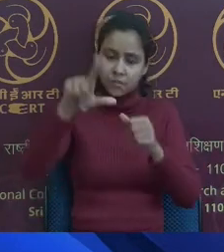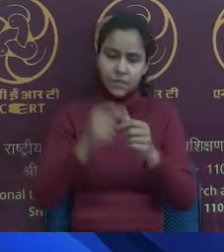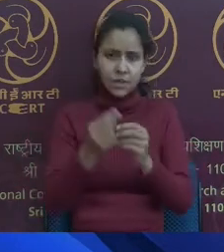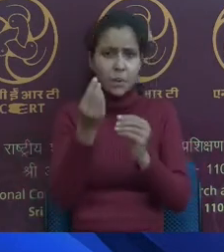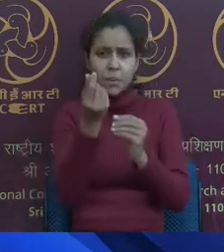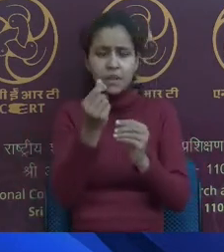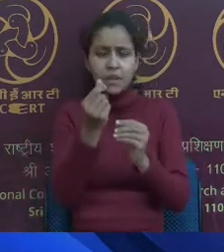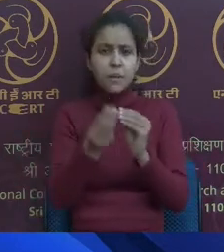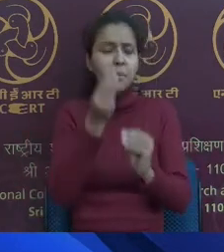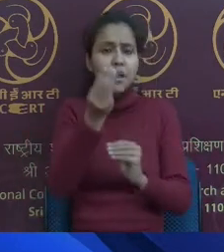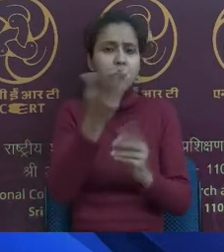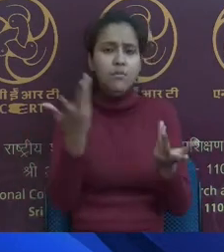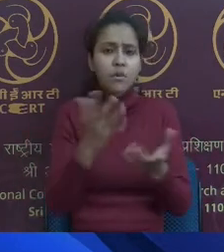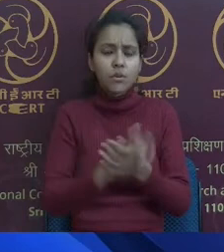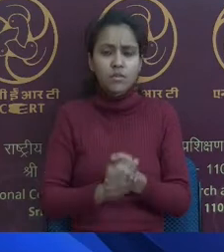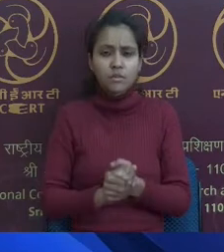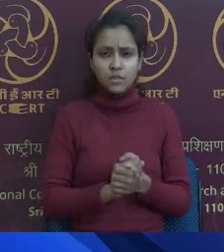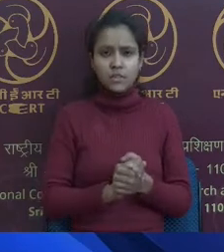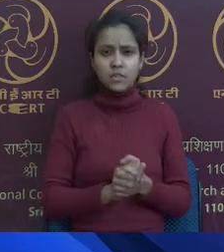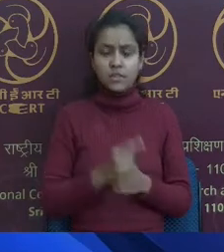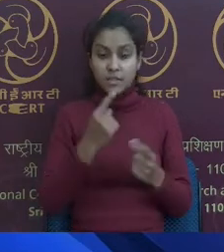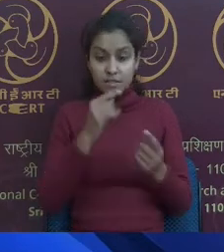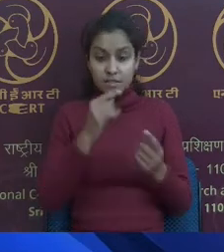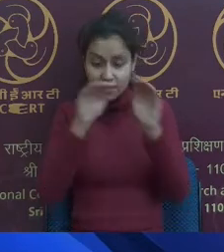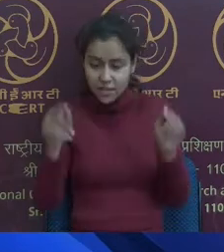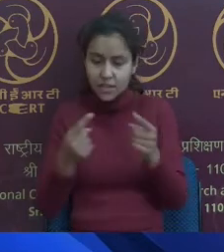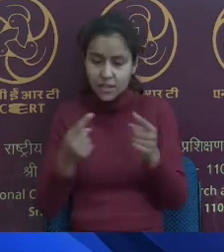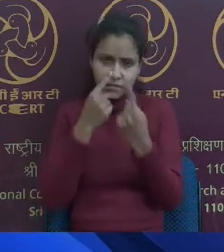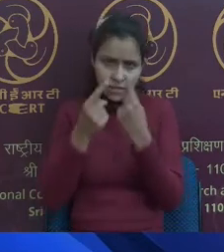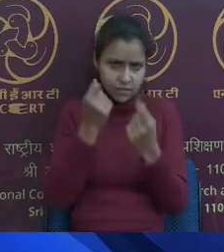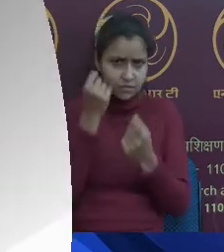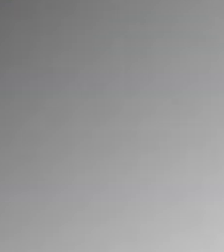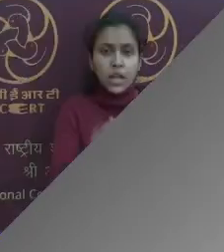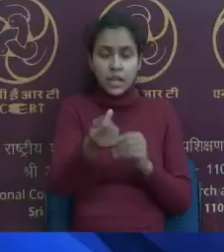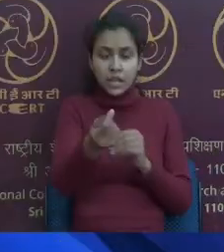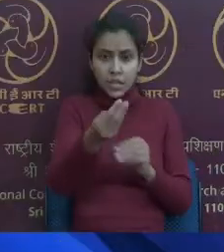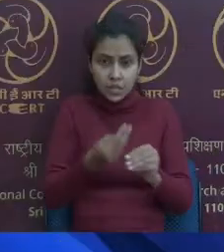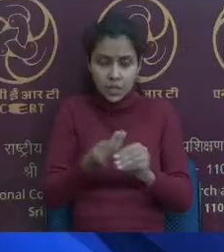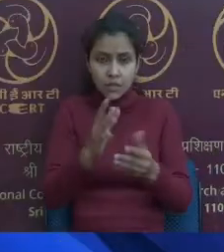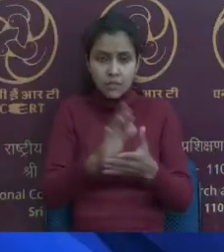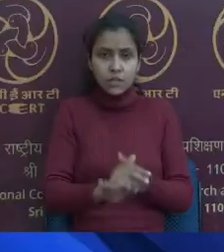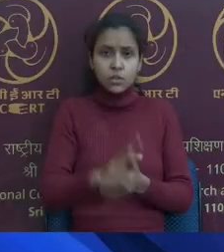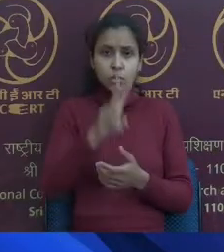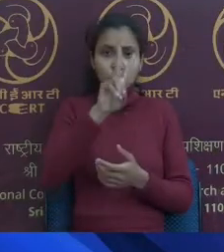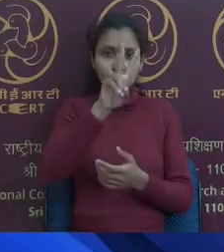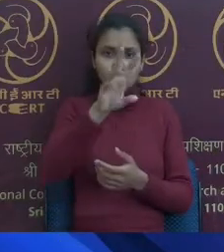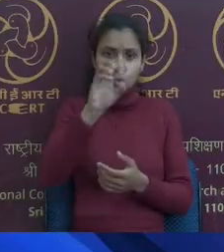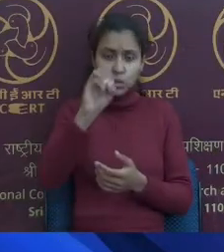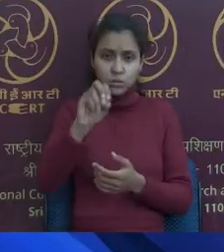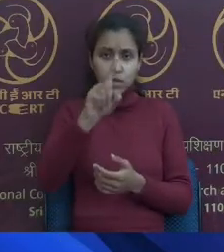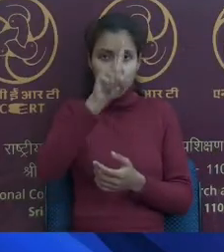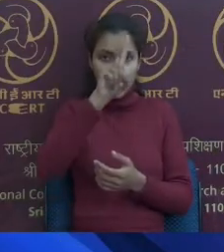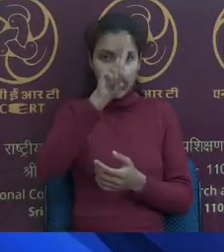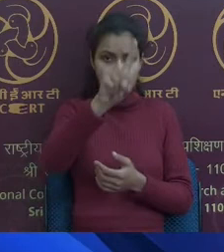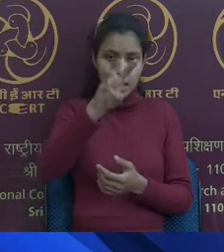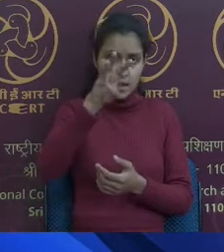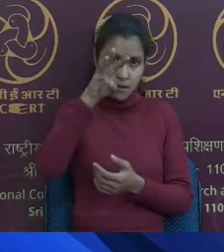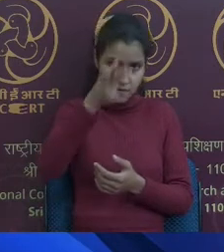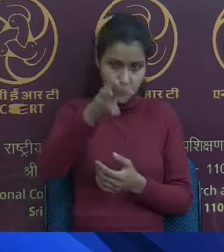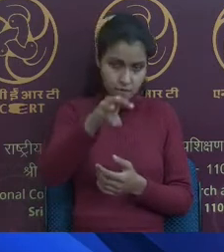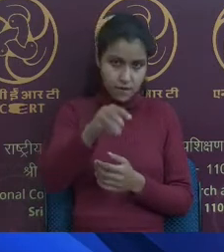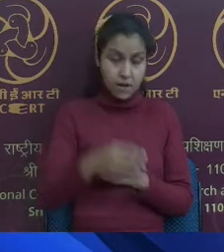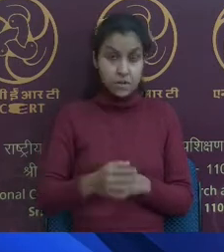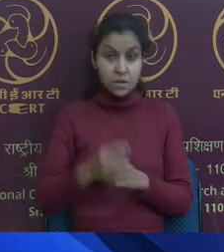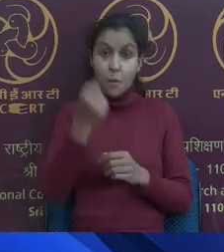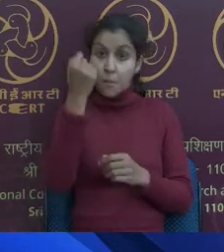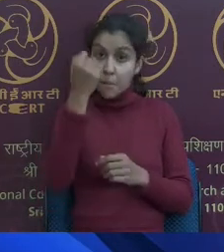child being identified. But we are giving it for free. About 2,800 rupees per child per monthly. Which is the percentage